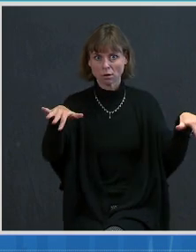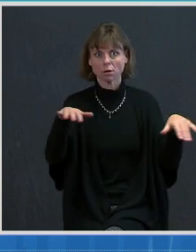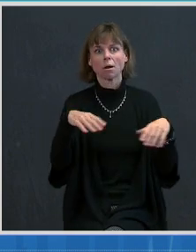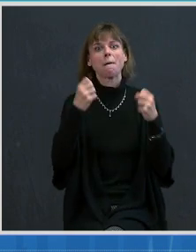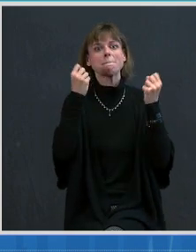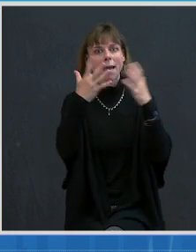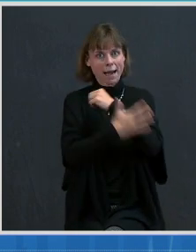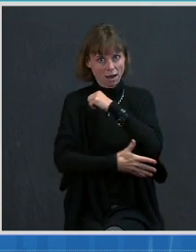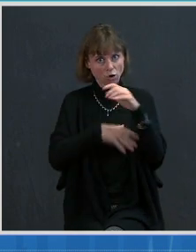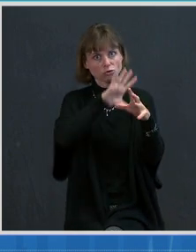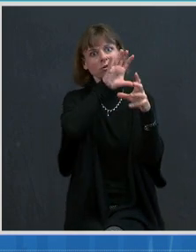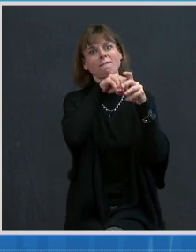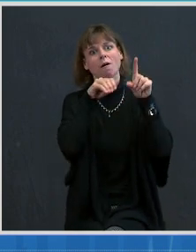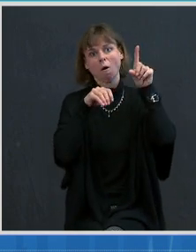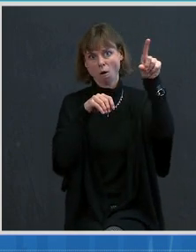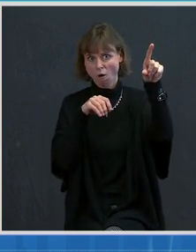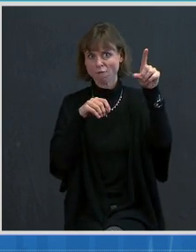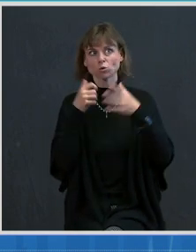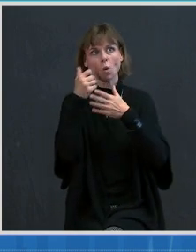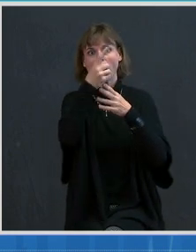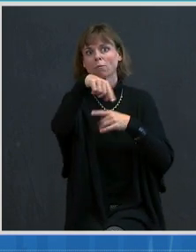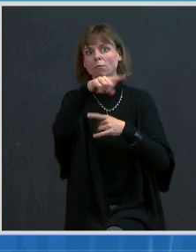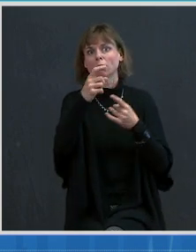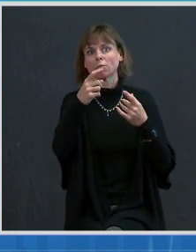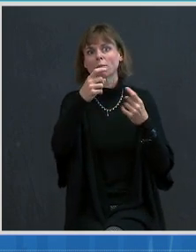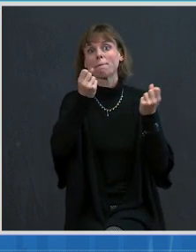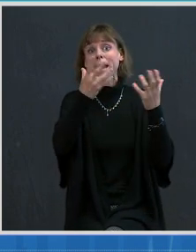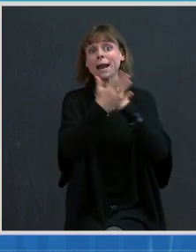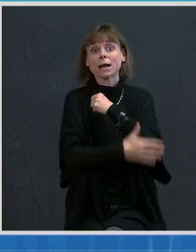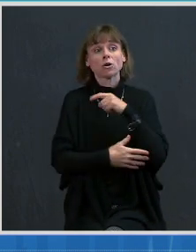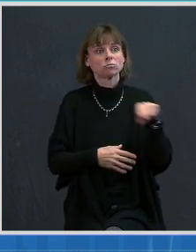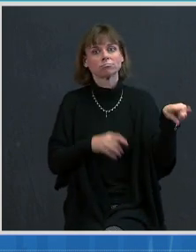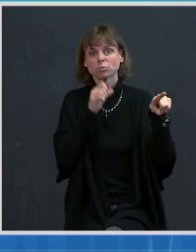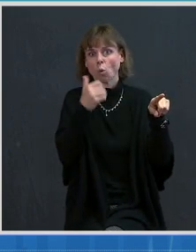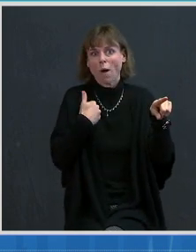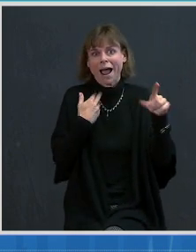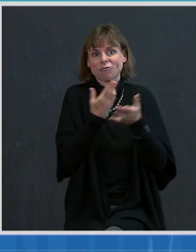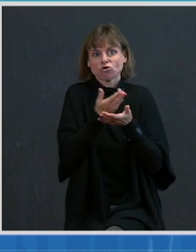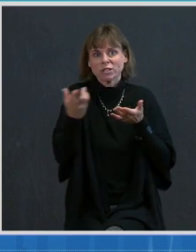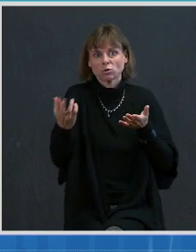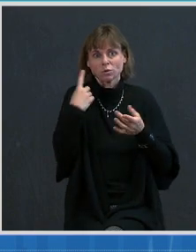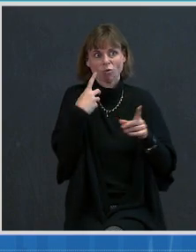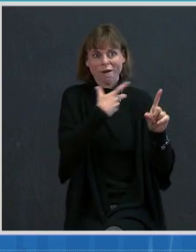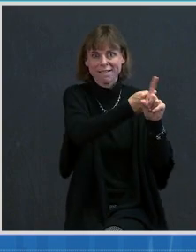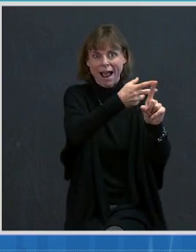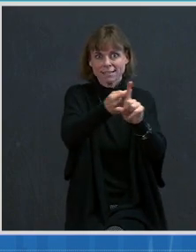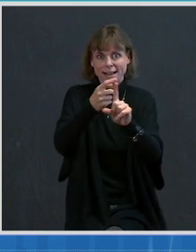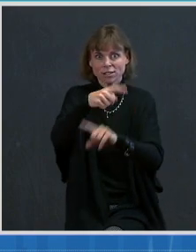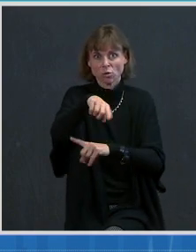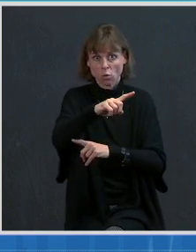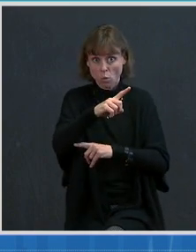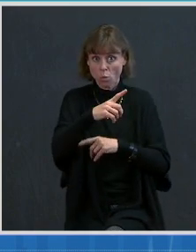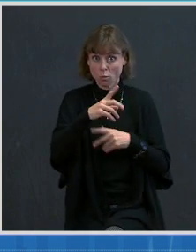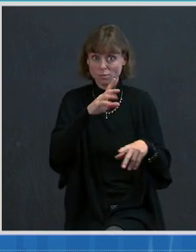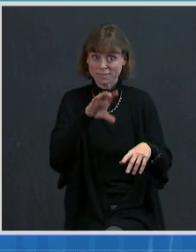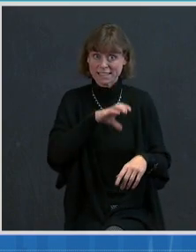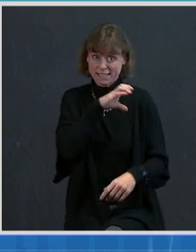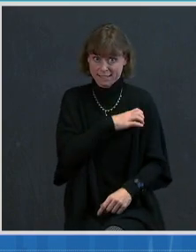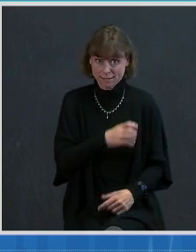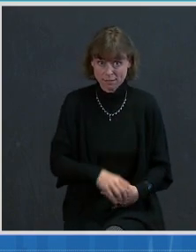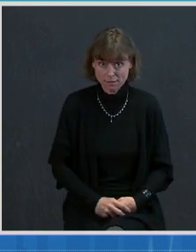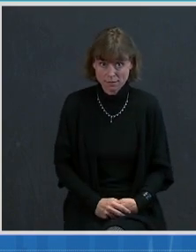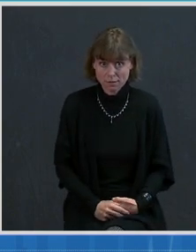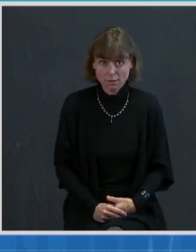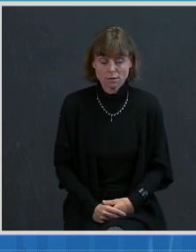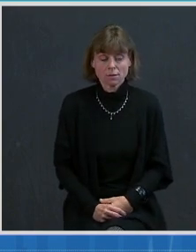those countries that do not have the resources to be able to vaccinate their people to get them vaccinated. In addition,